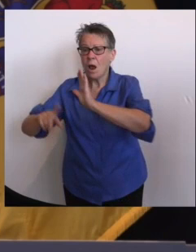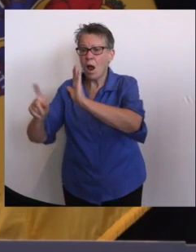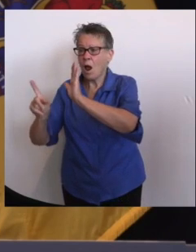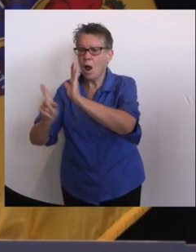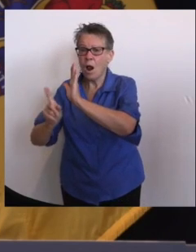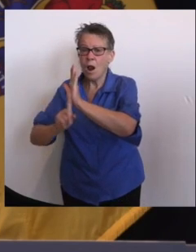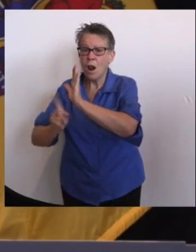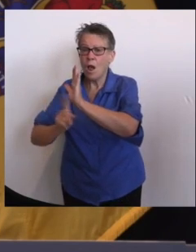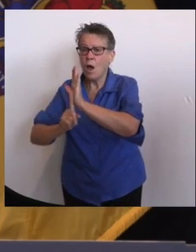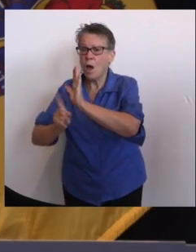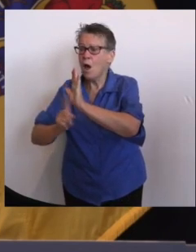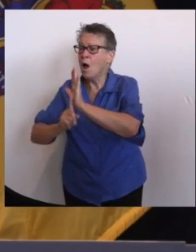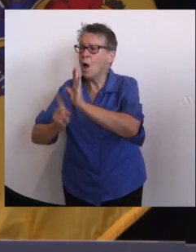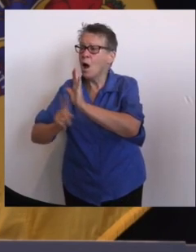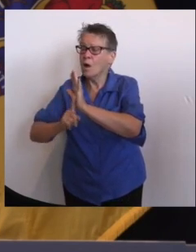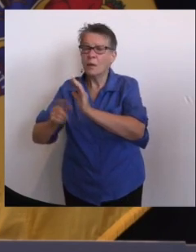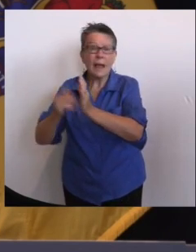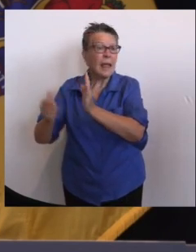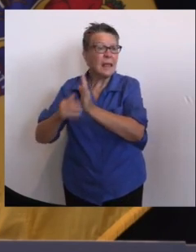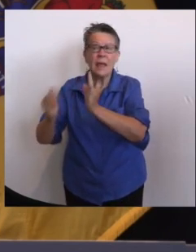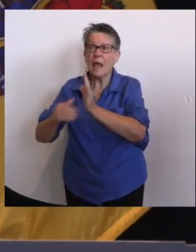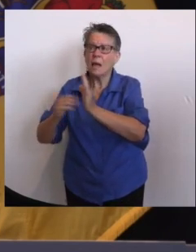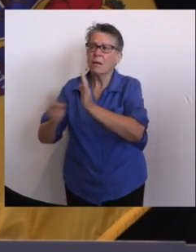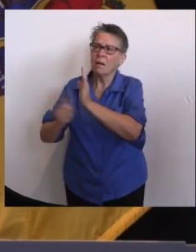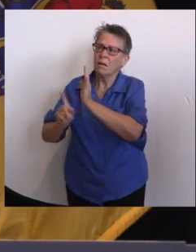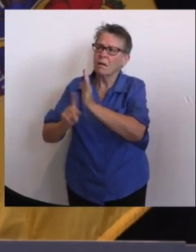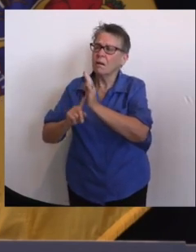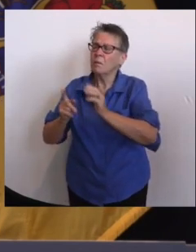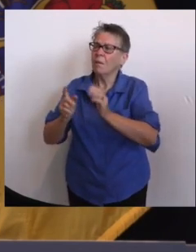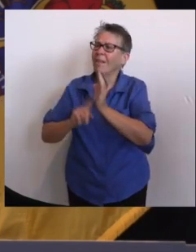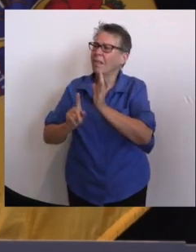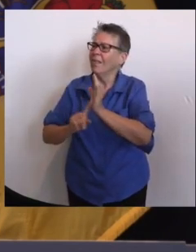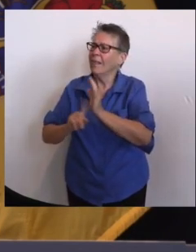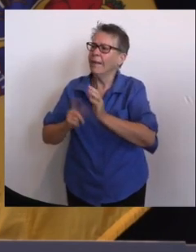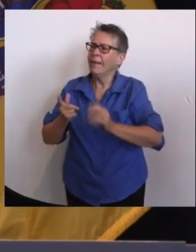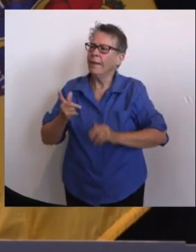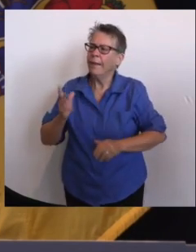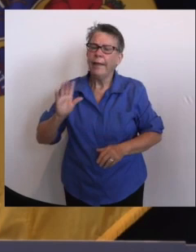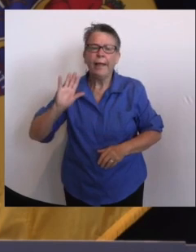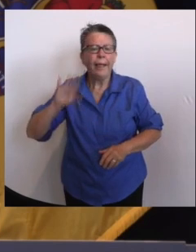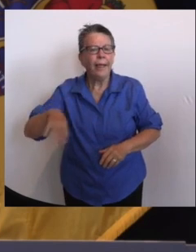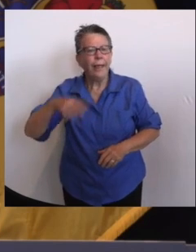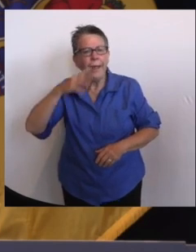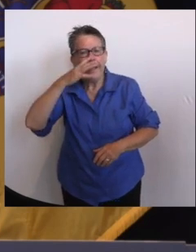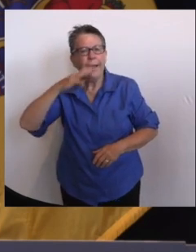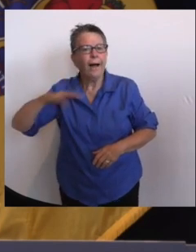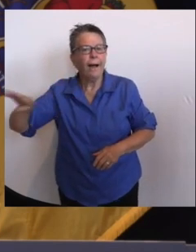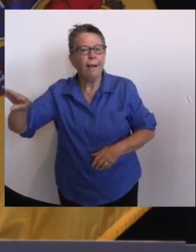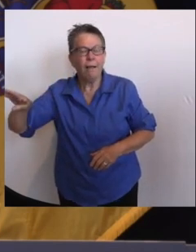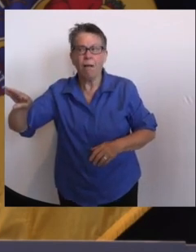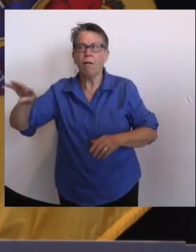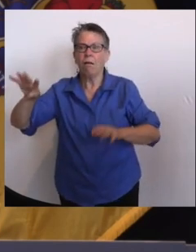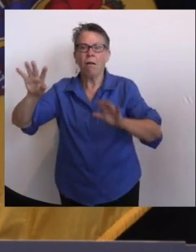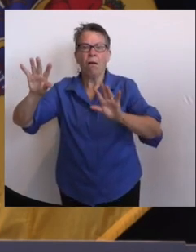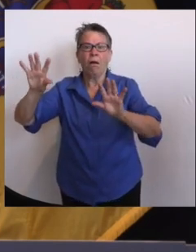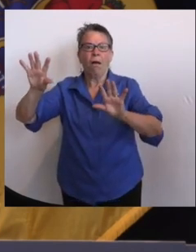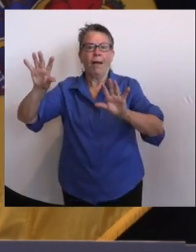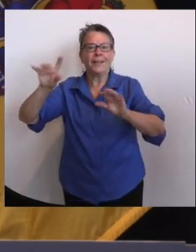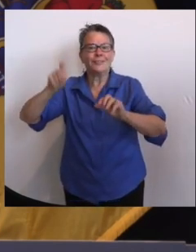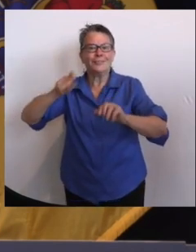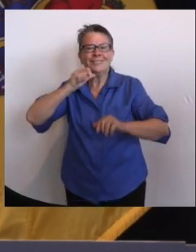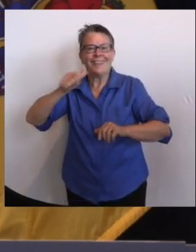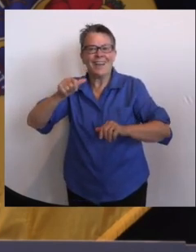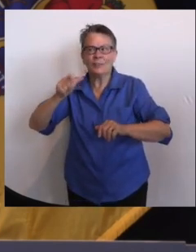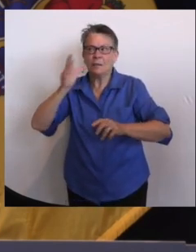it turns out that sadly, you can pay an awful price for that. So we look at everything and assess,